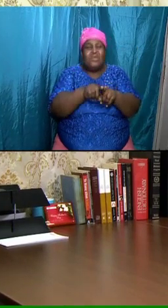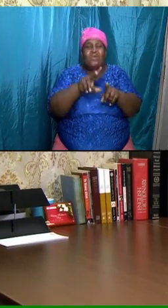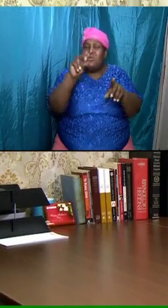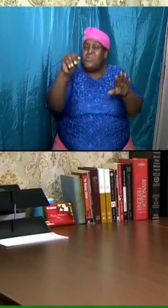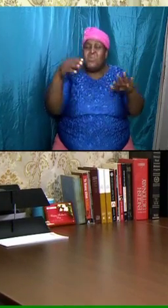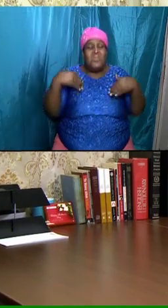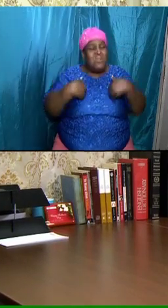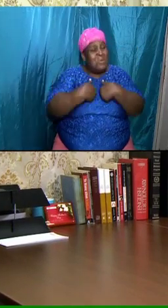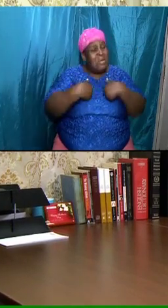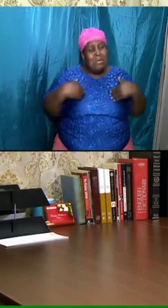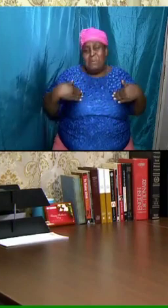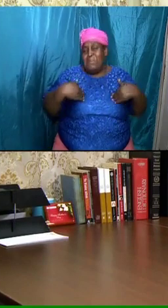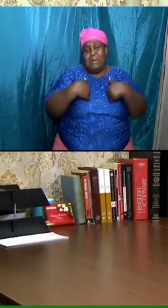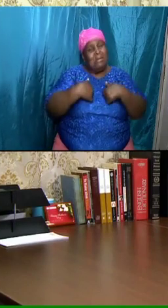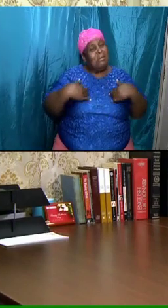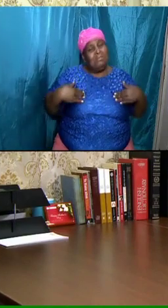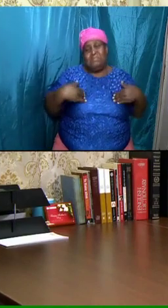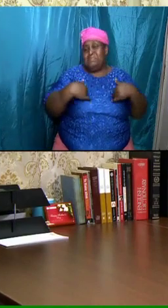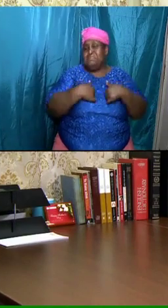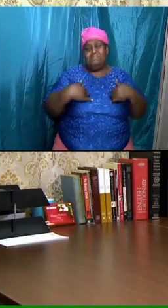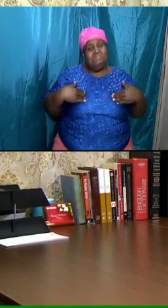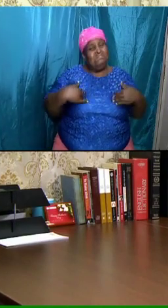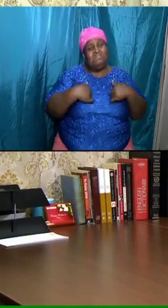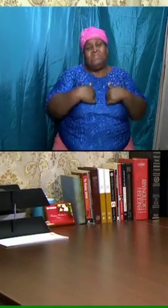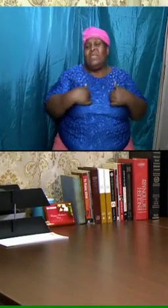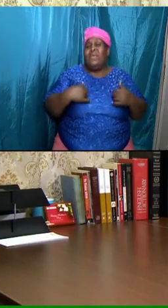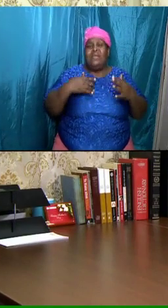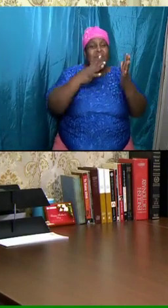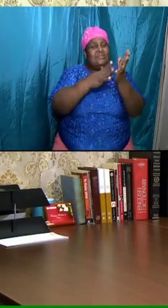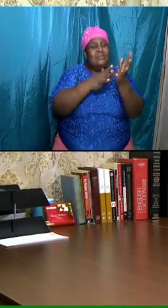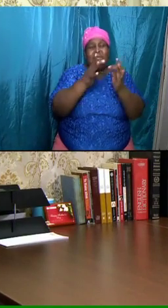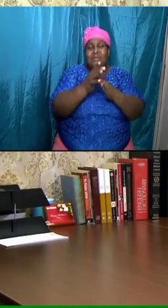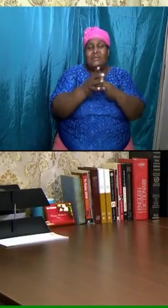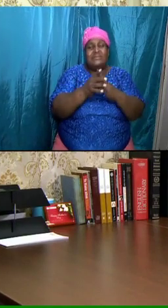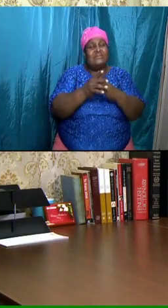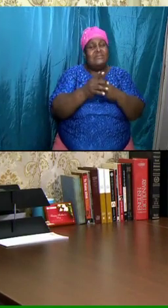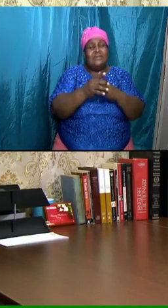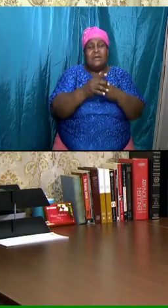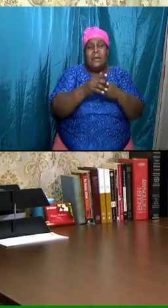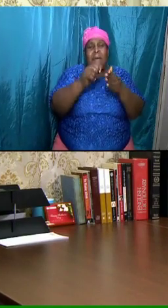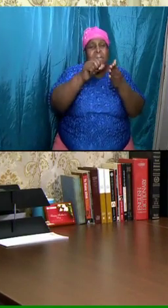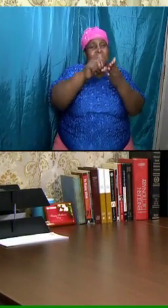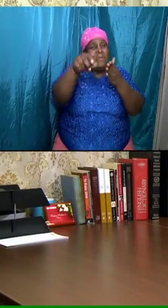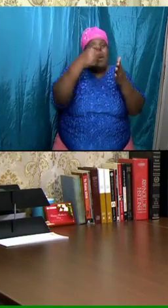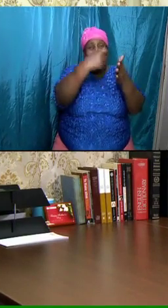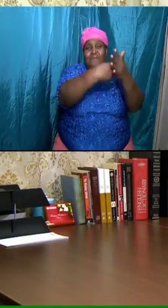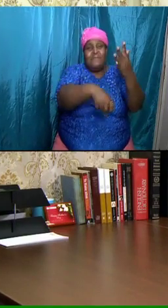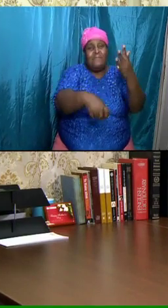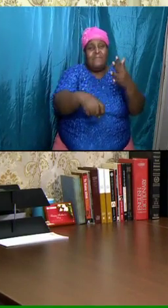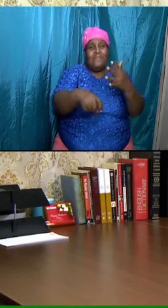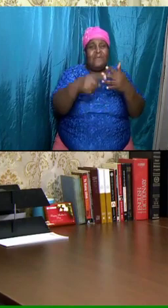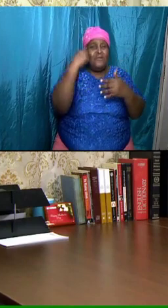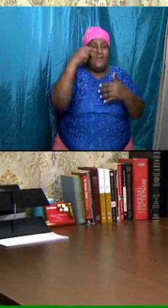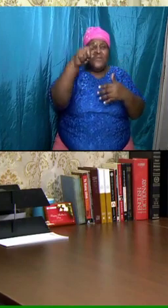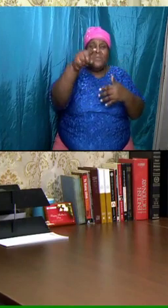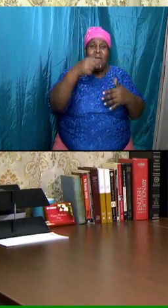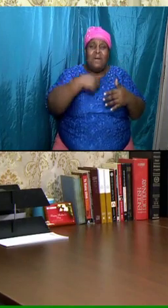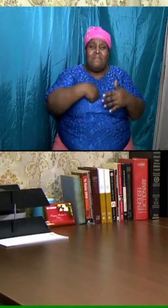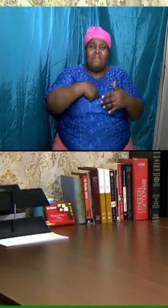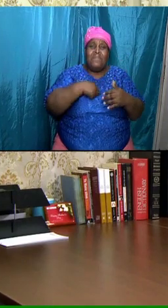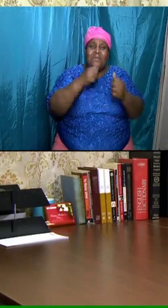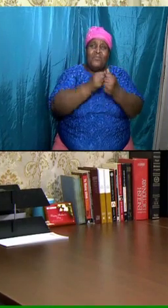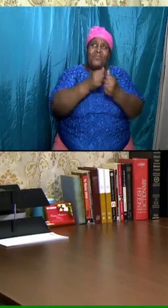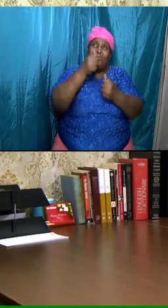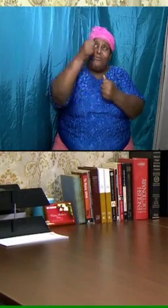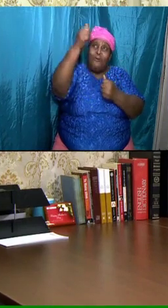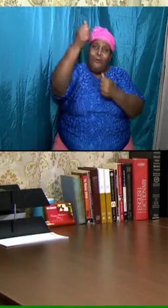it was his own blood precious that he gave